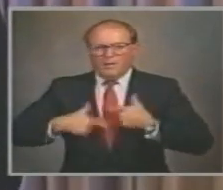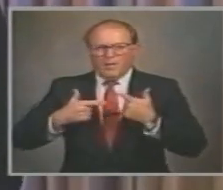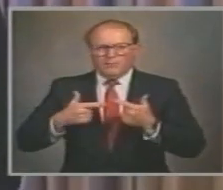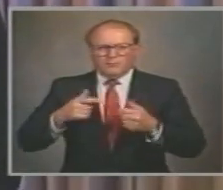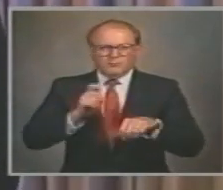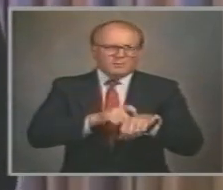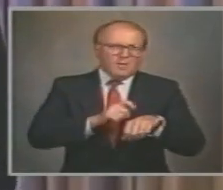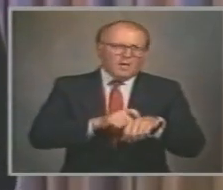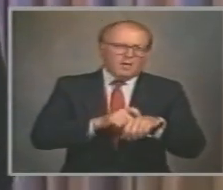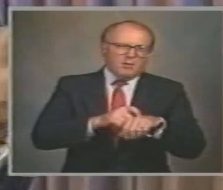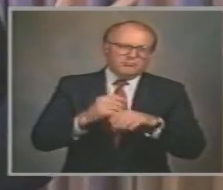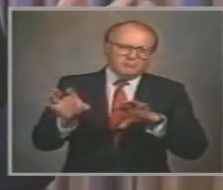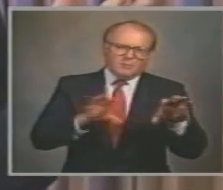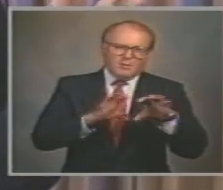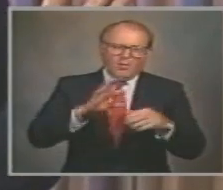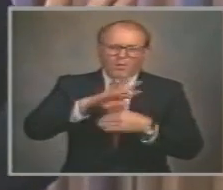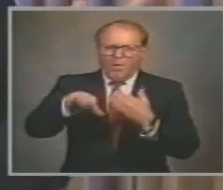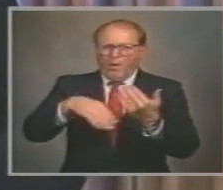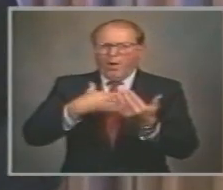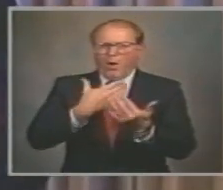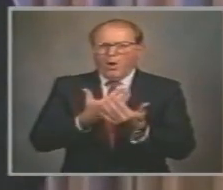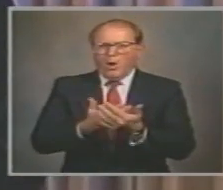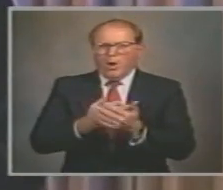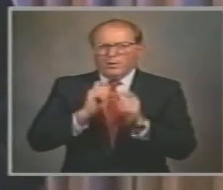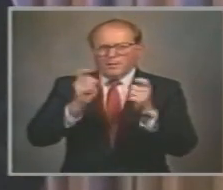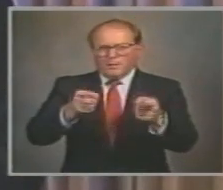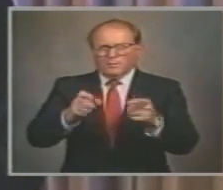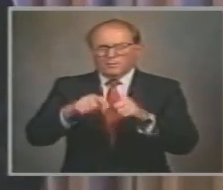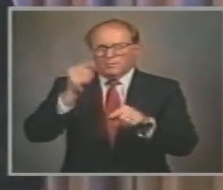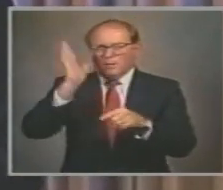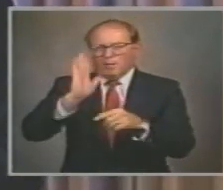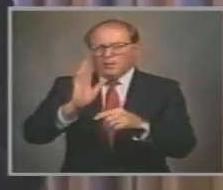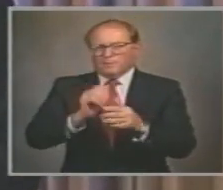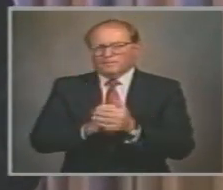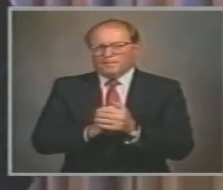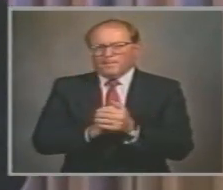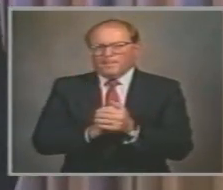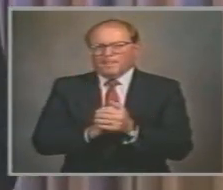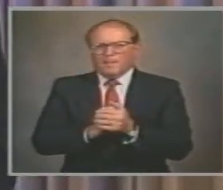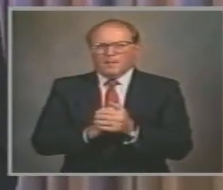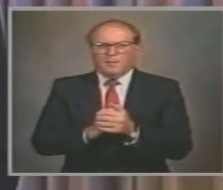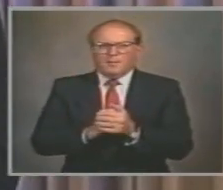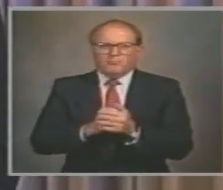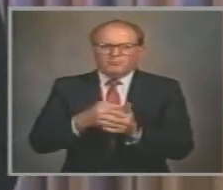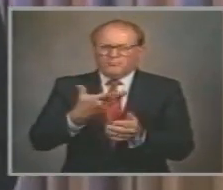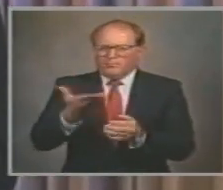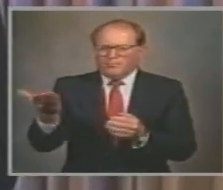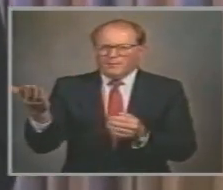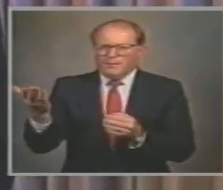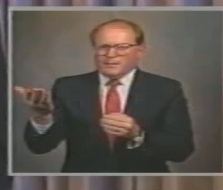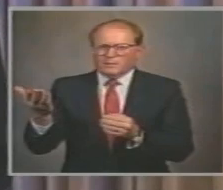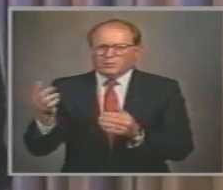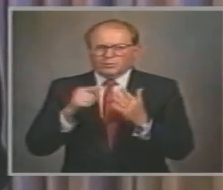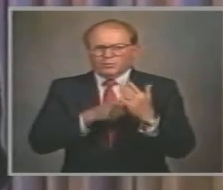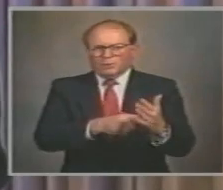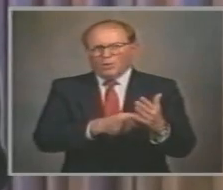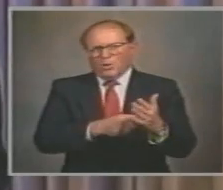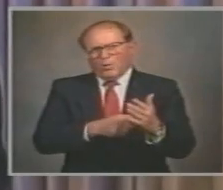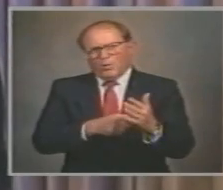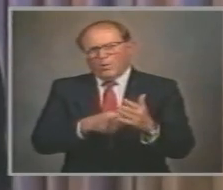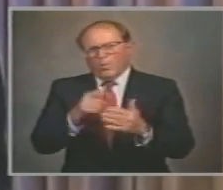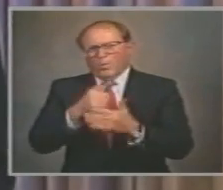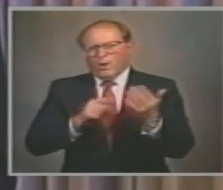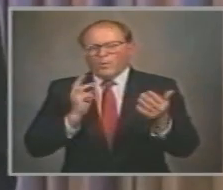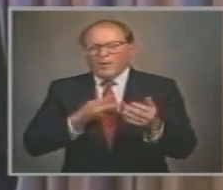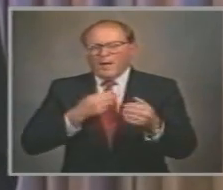talent, and energy All of which Are gifts of God Possessions Represent the investment Of toil And